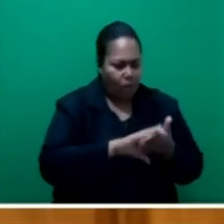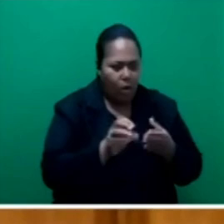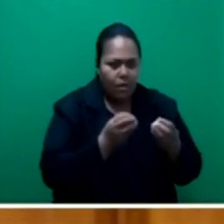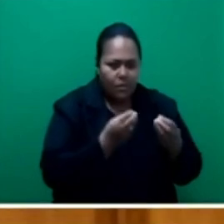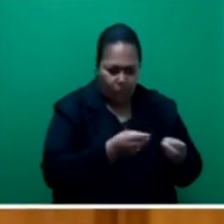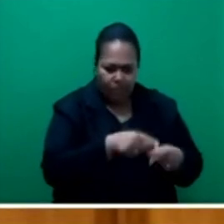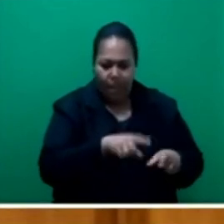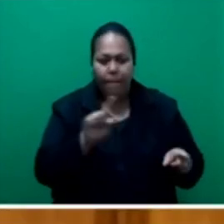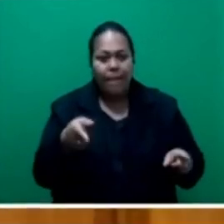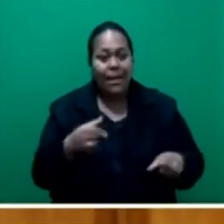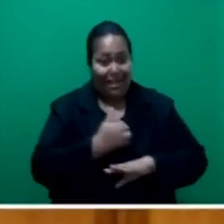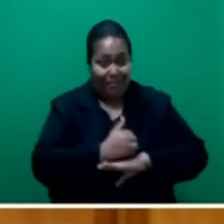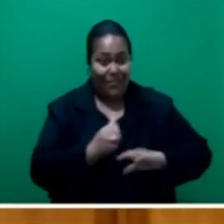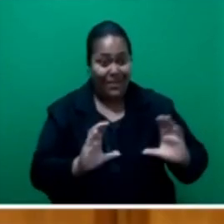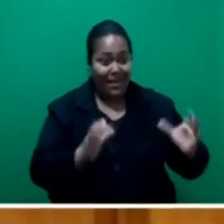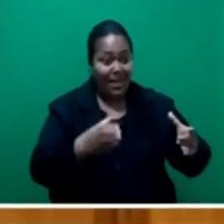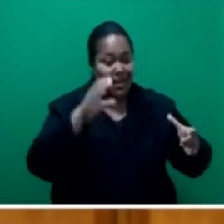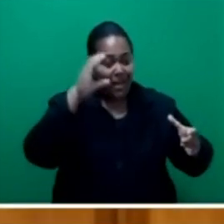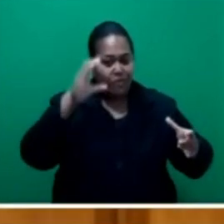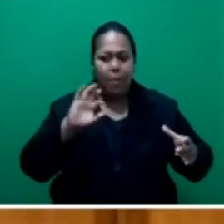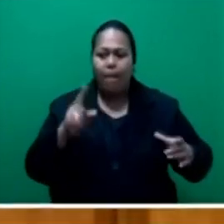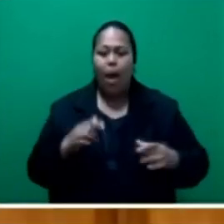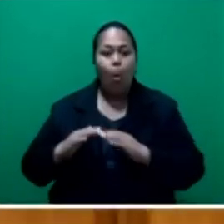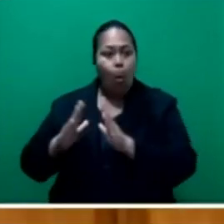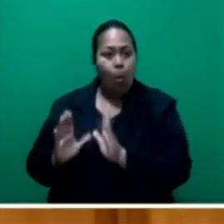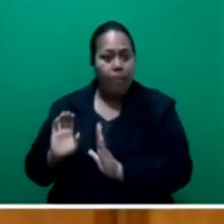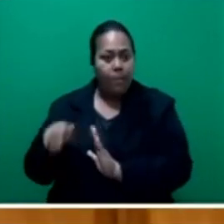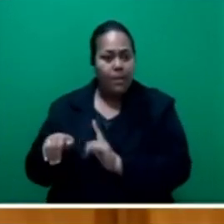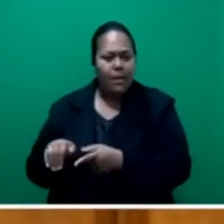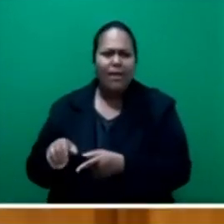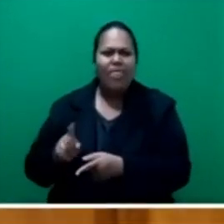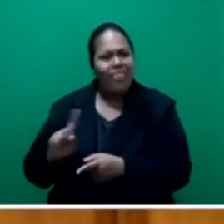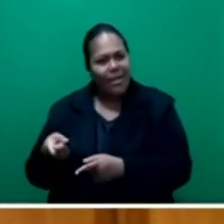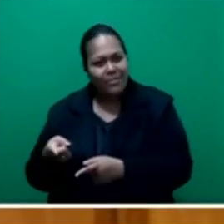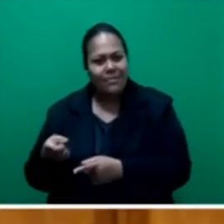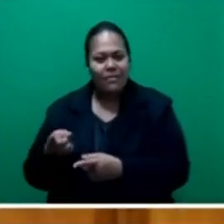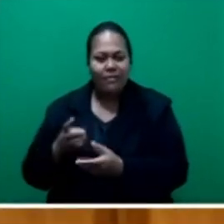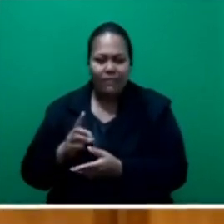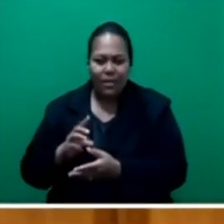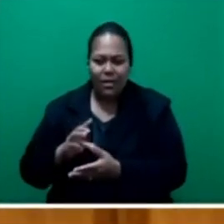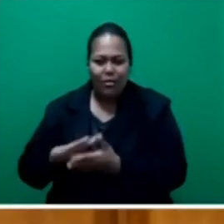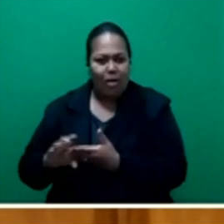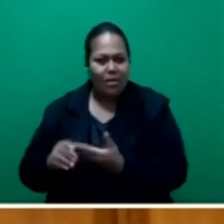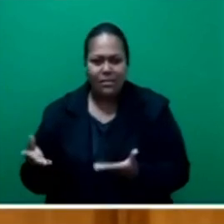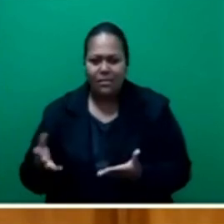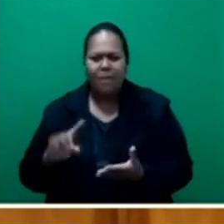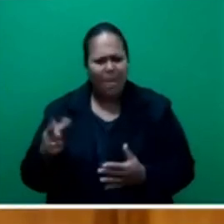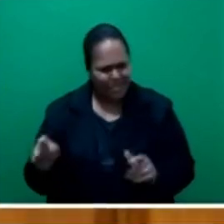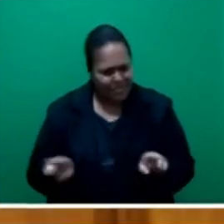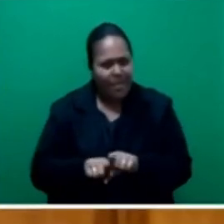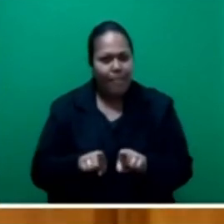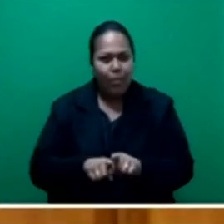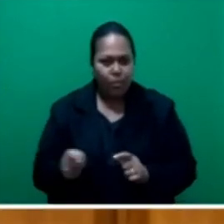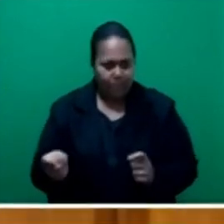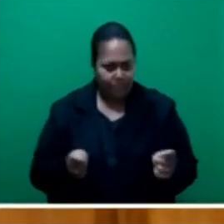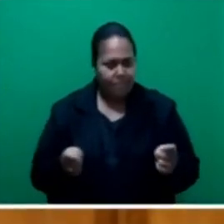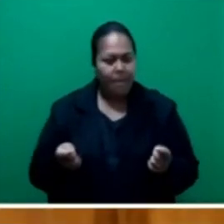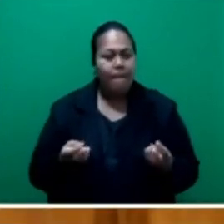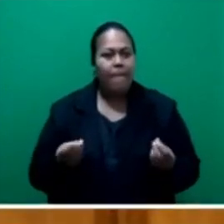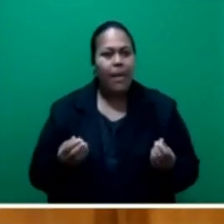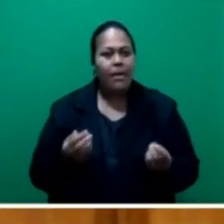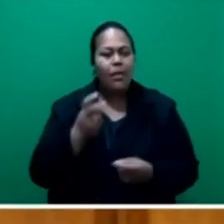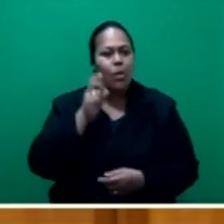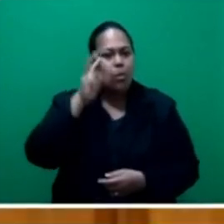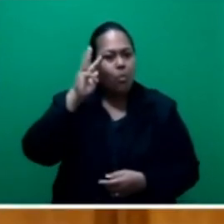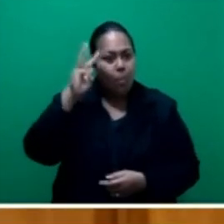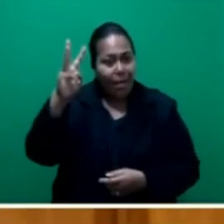management and common sense applies equally to both. And here, Mr. Speaker, sir, we take heed from very